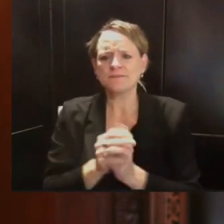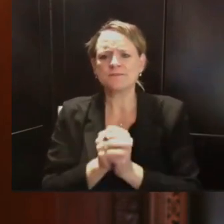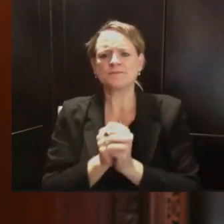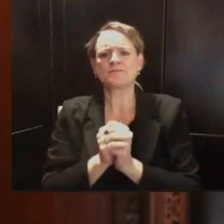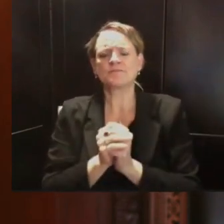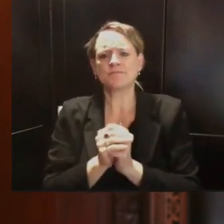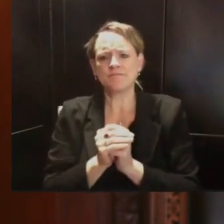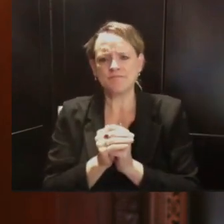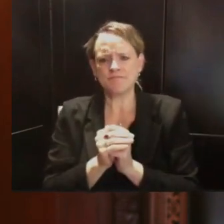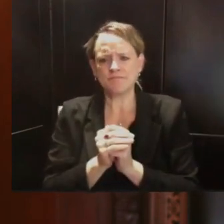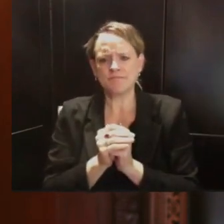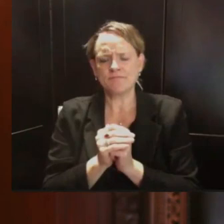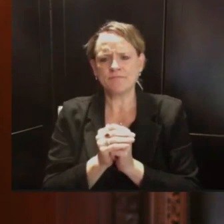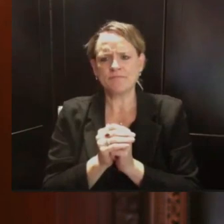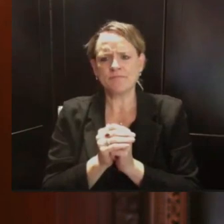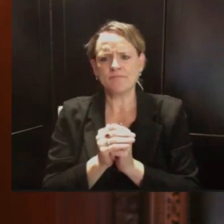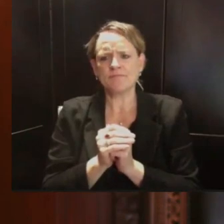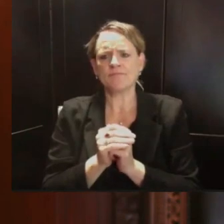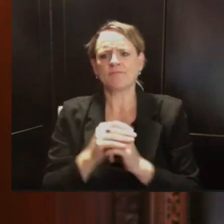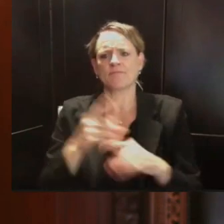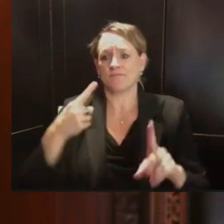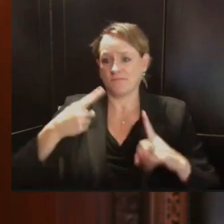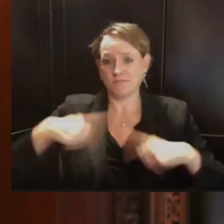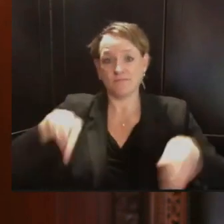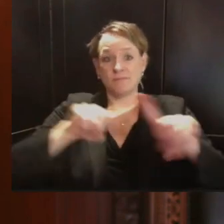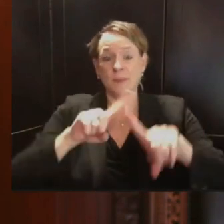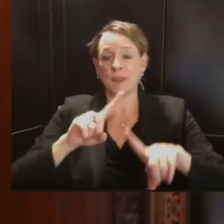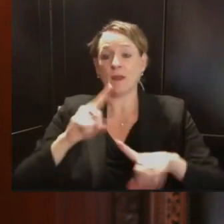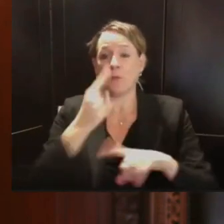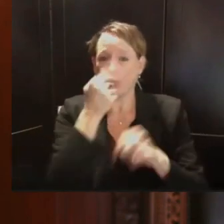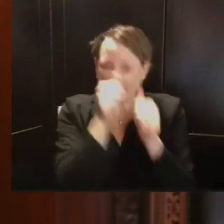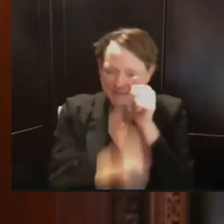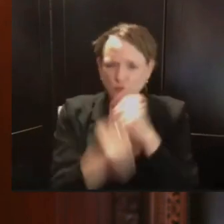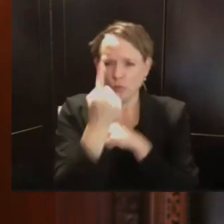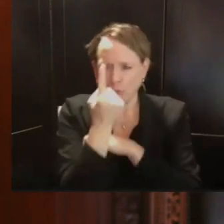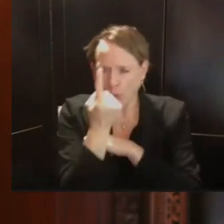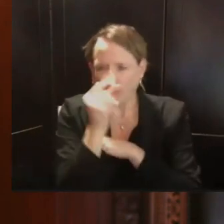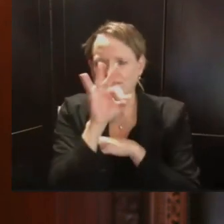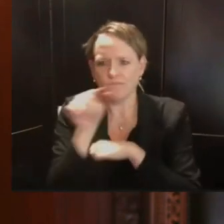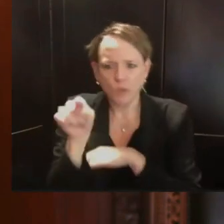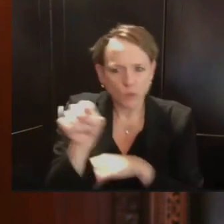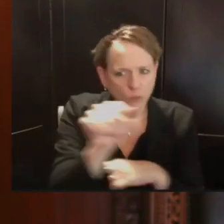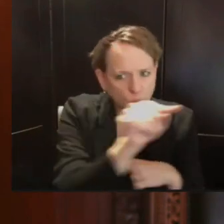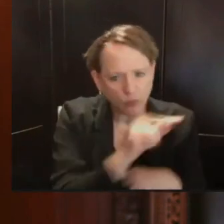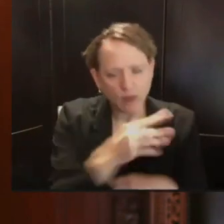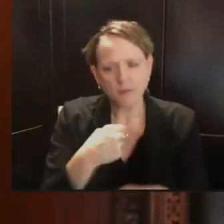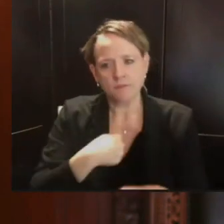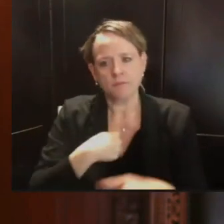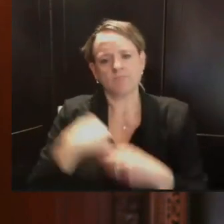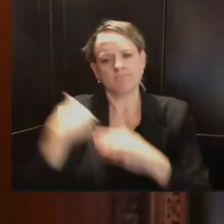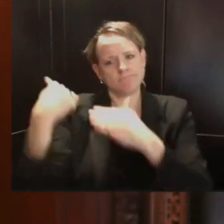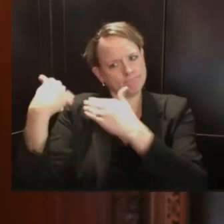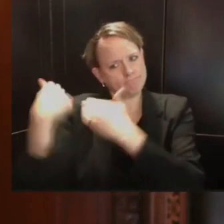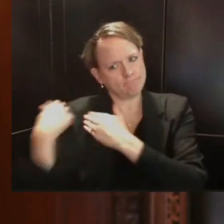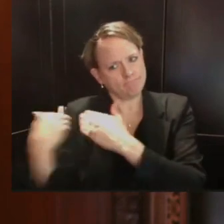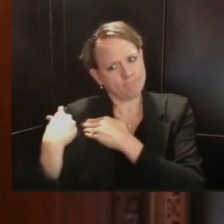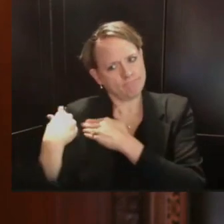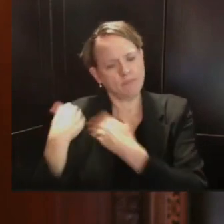is on every community, every age group, and every Wisconsinite. It's on all of us together.